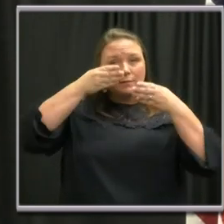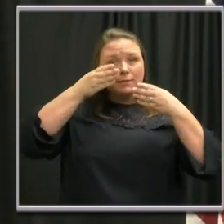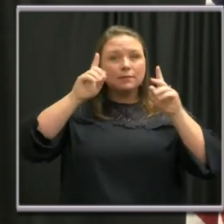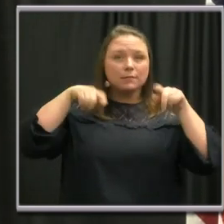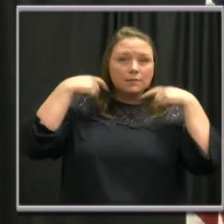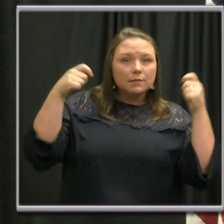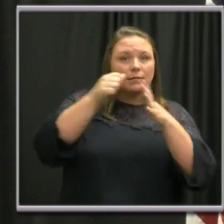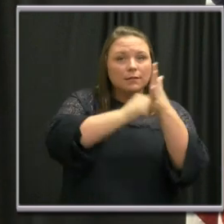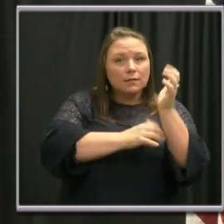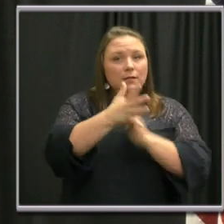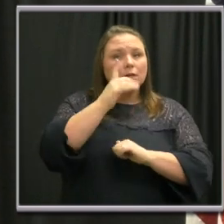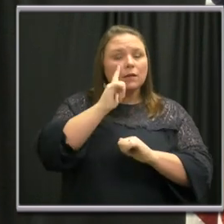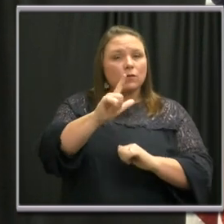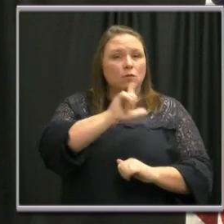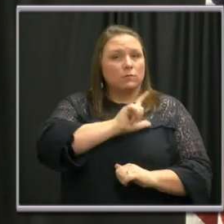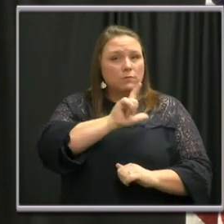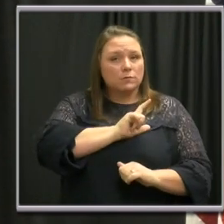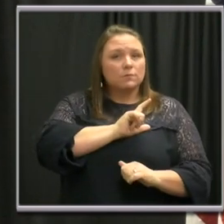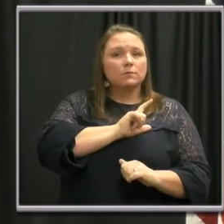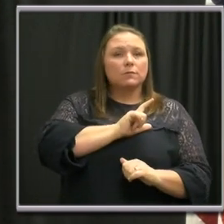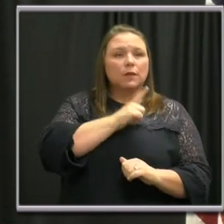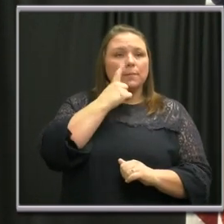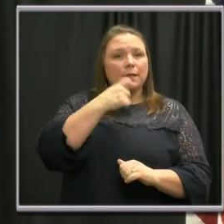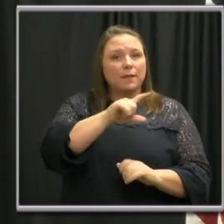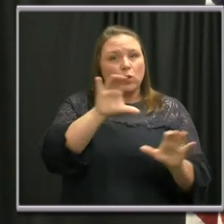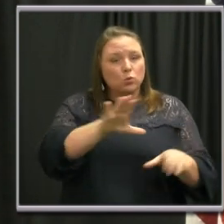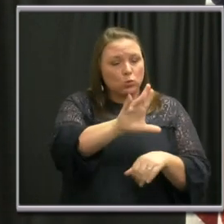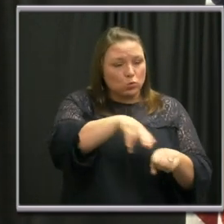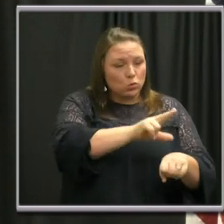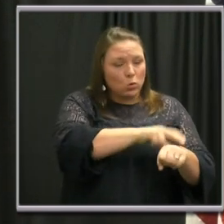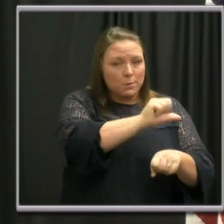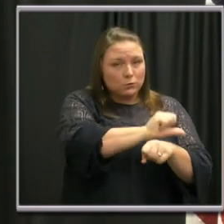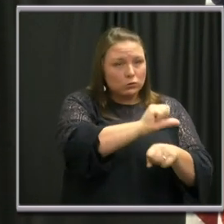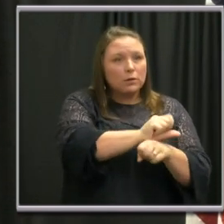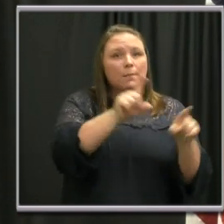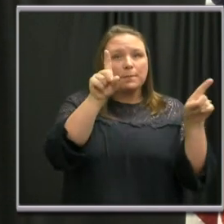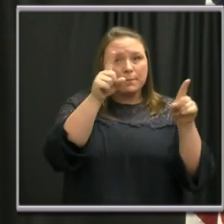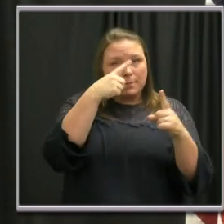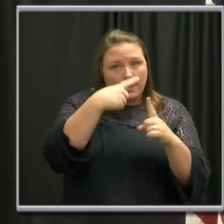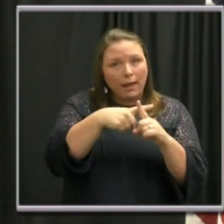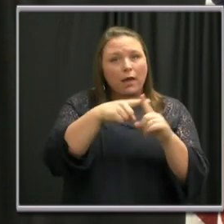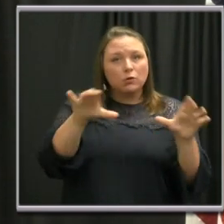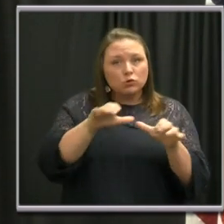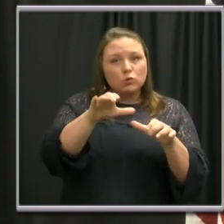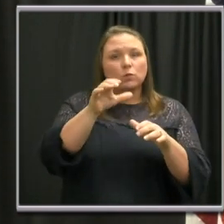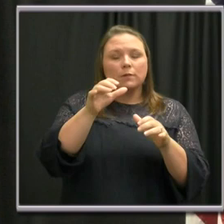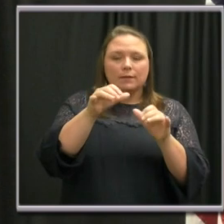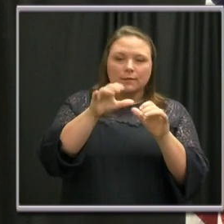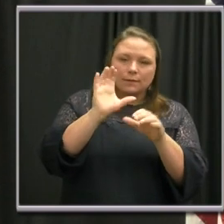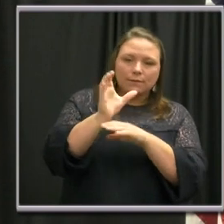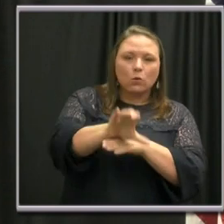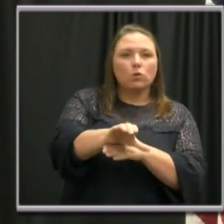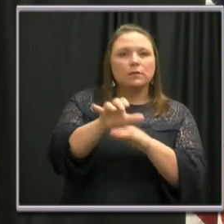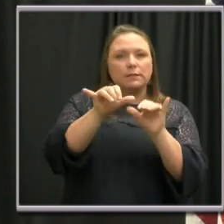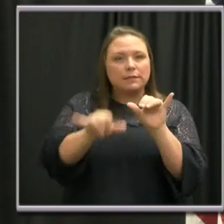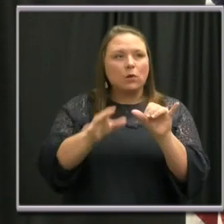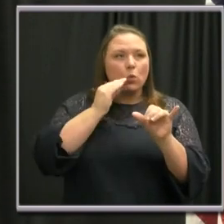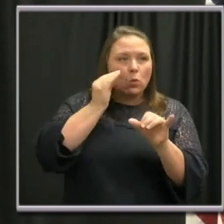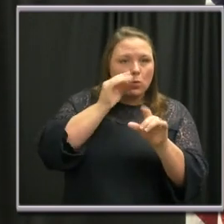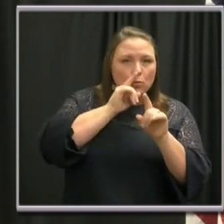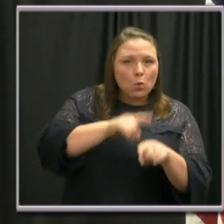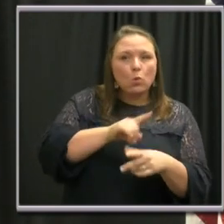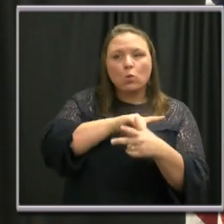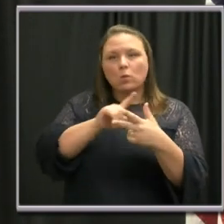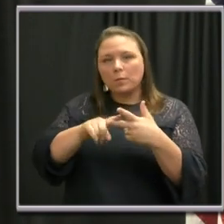enforcement since they're doing, you know, just their regular job and enforcing the state for home order? Do we have enough PPE for them?